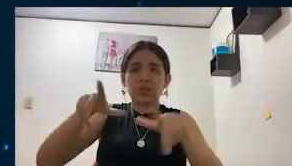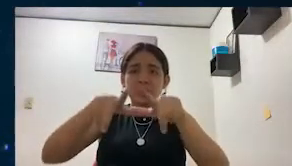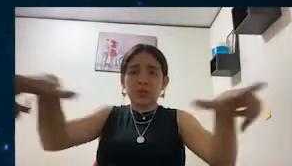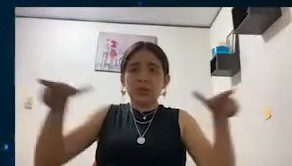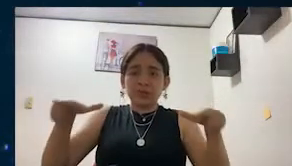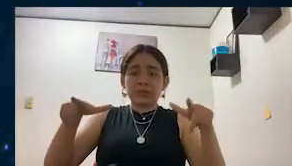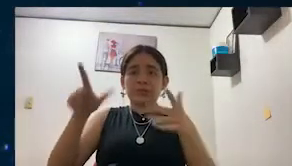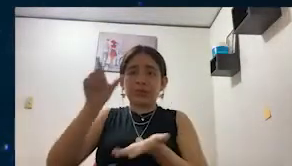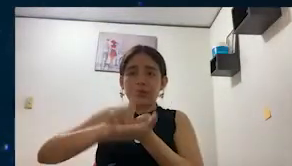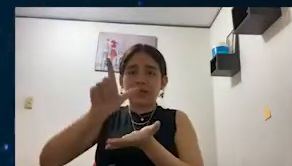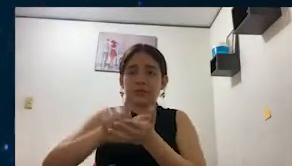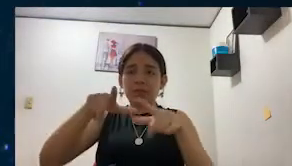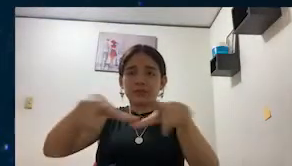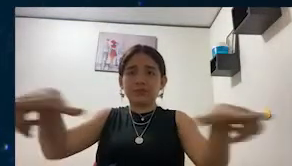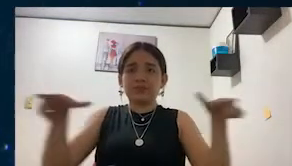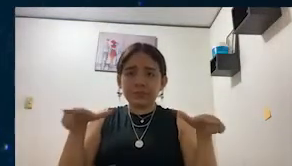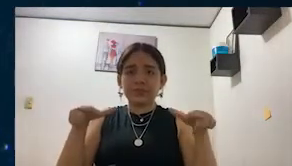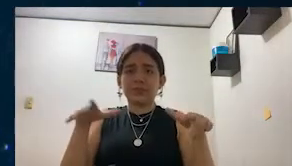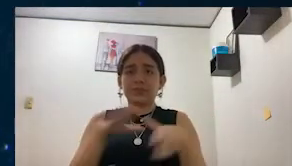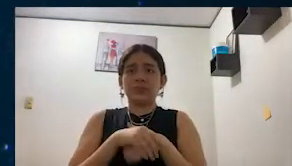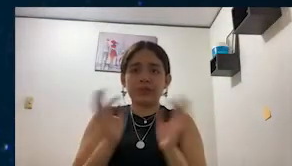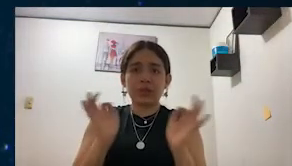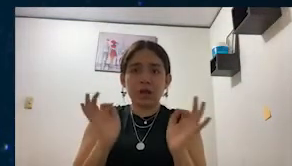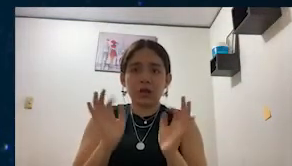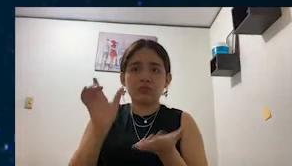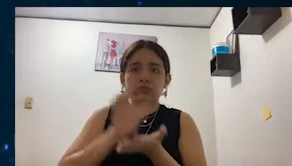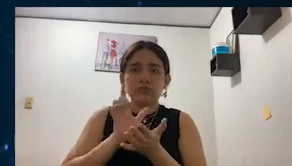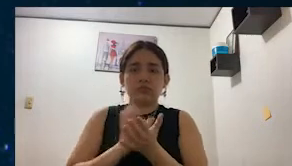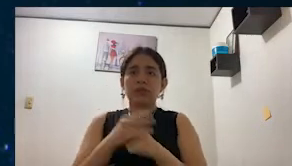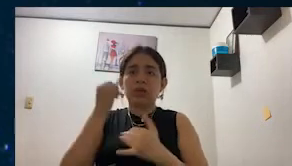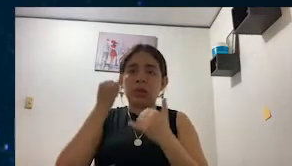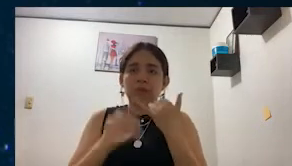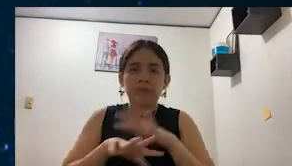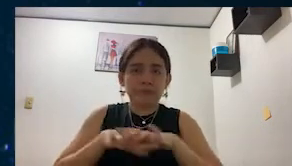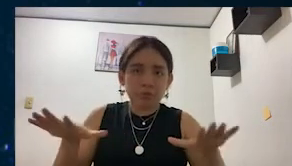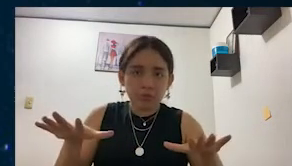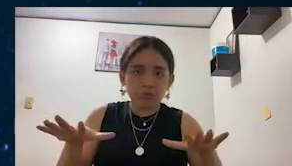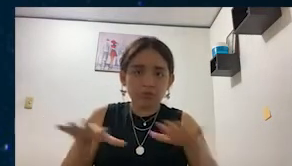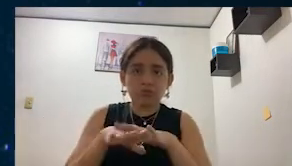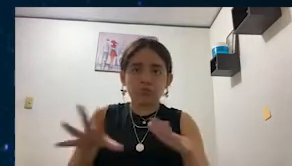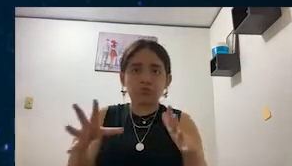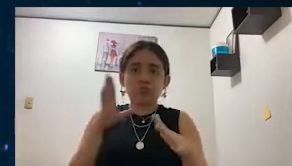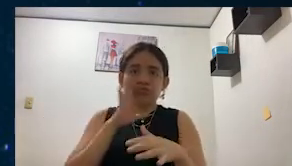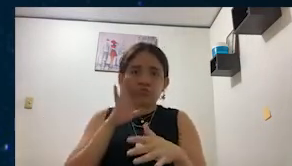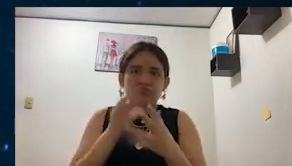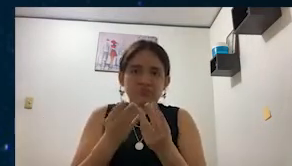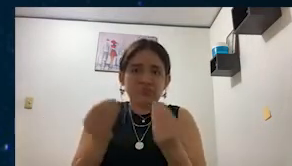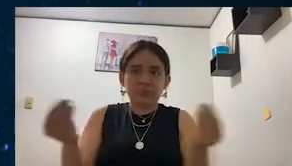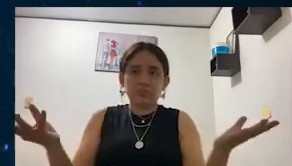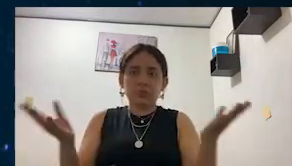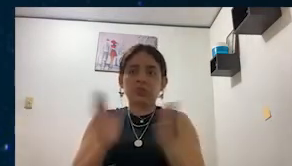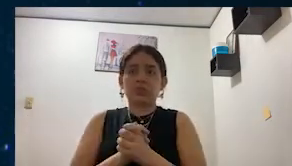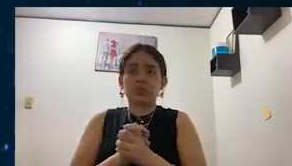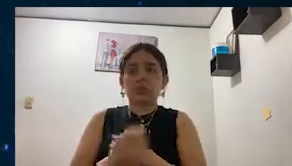aggregate resulting from the processing of inorganic materials previously used in the construction industry. This is mainly used in